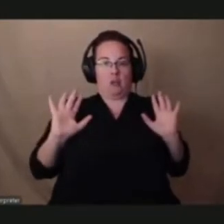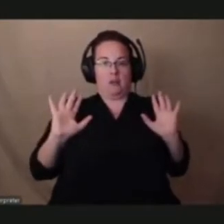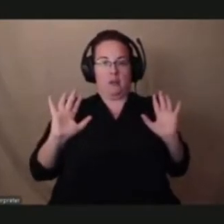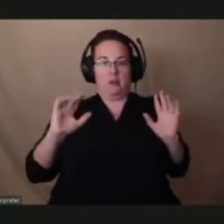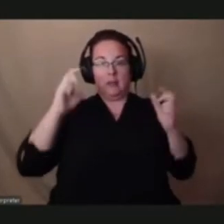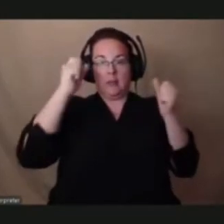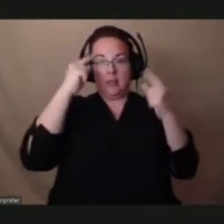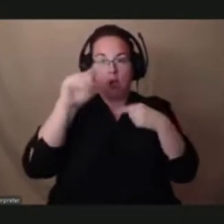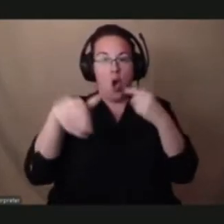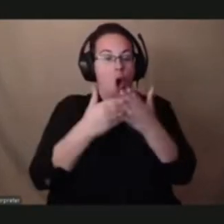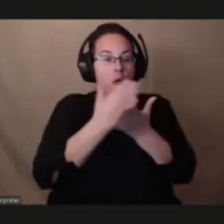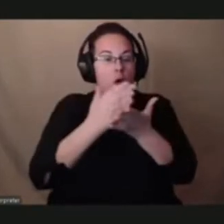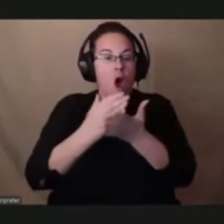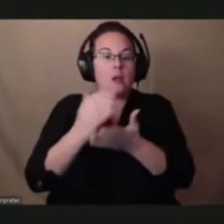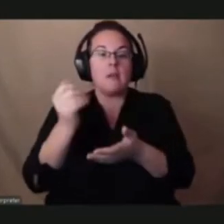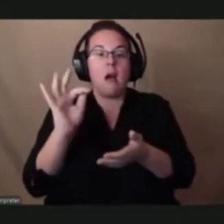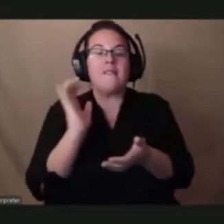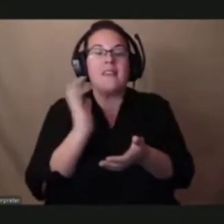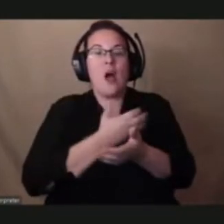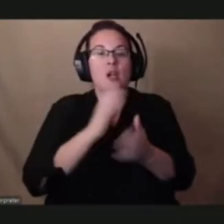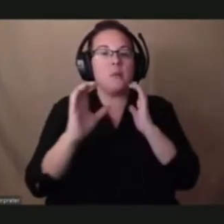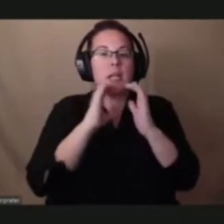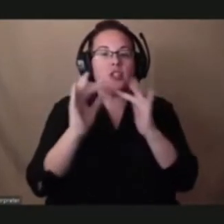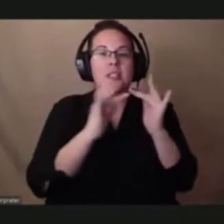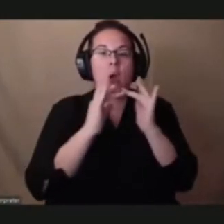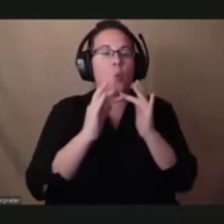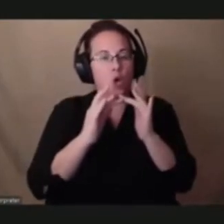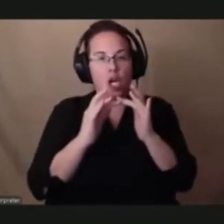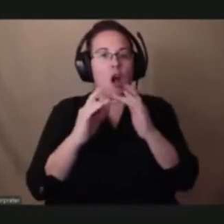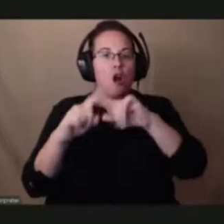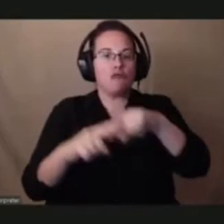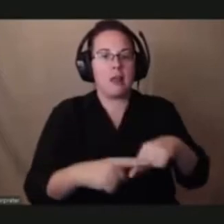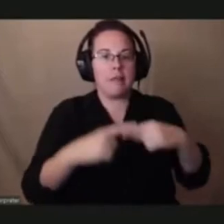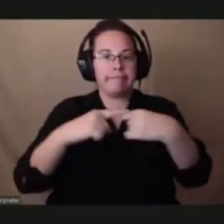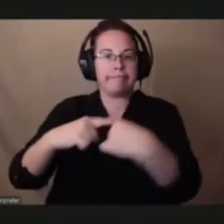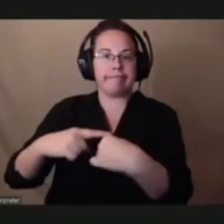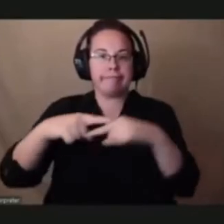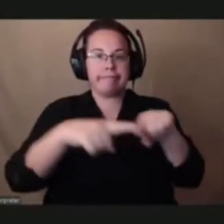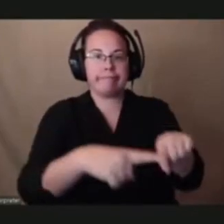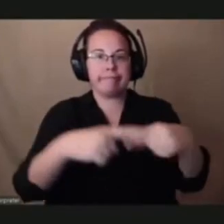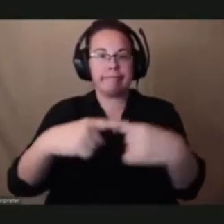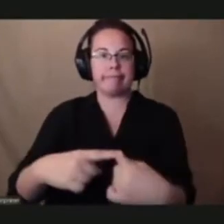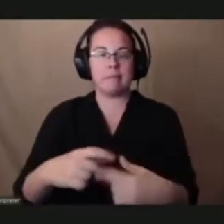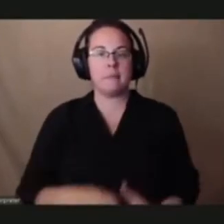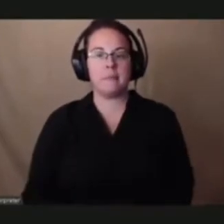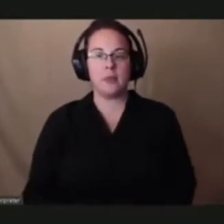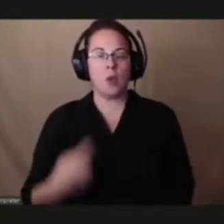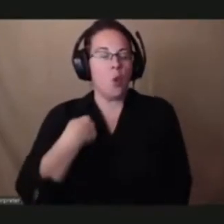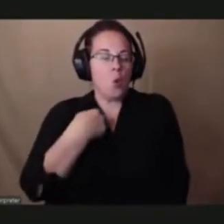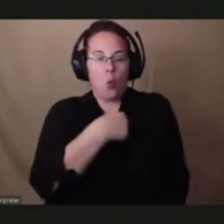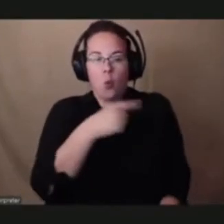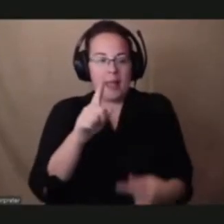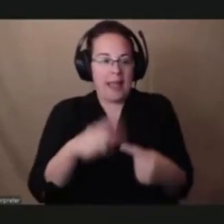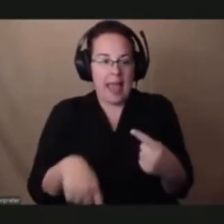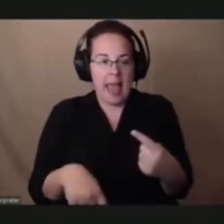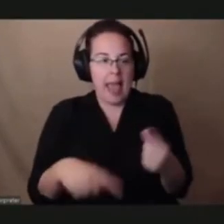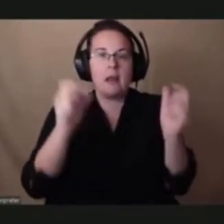our modern communications network are interrelated with each other. We can't view this as just